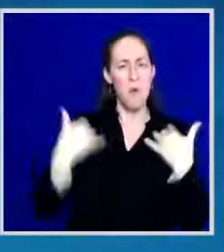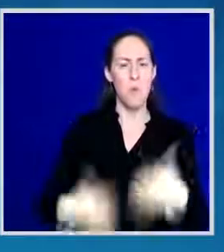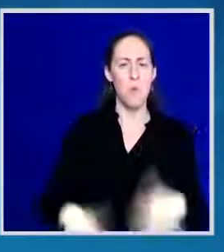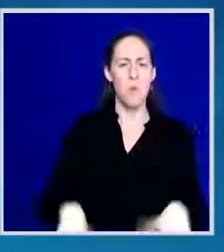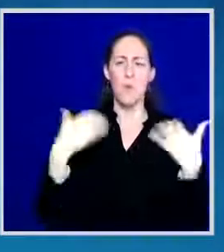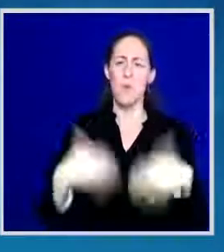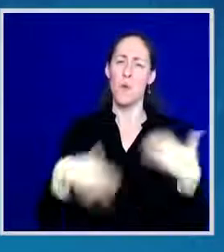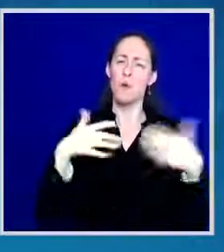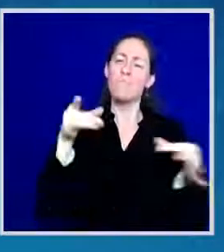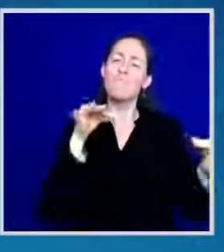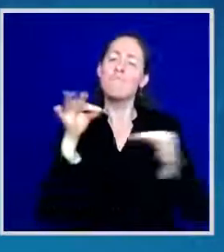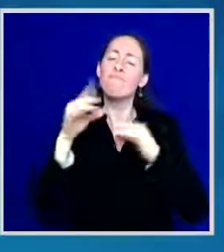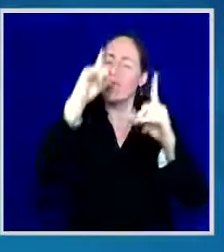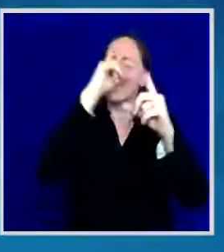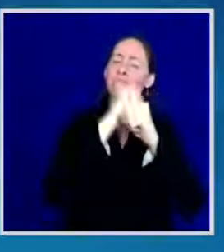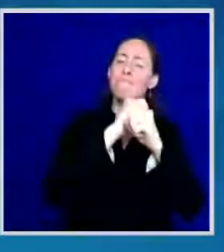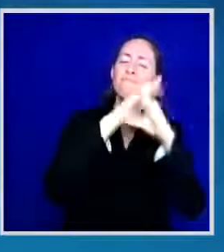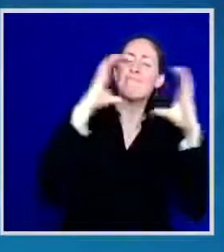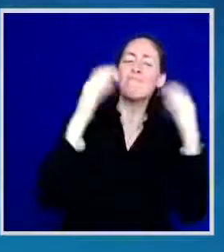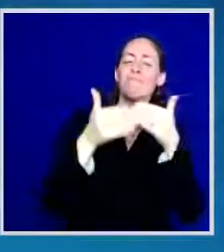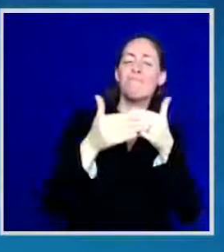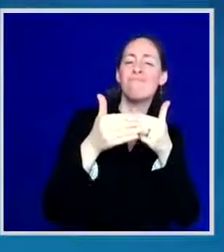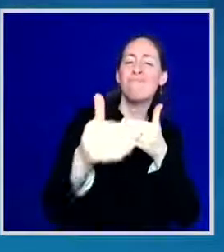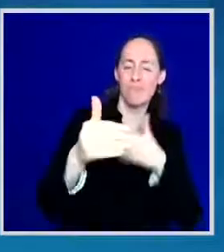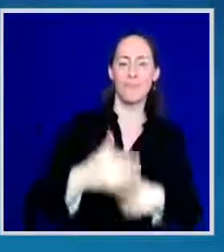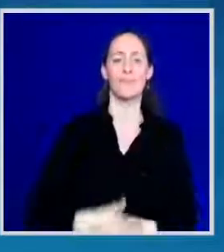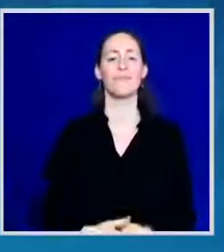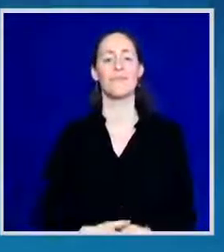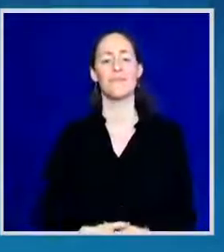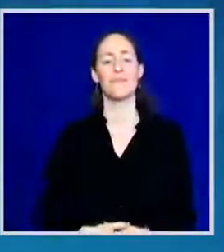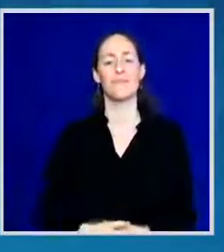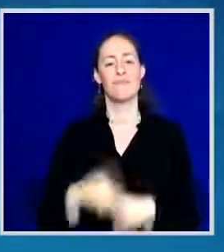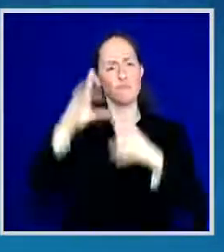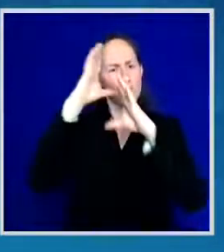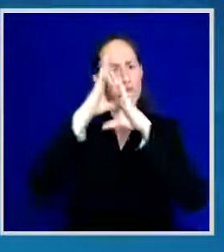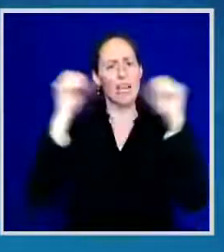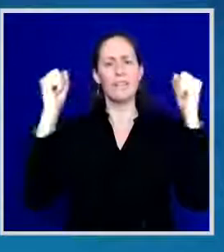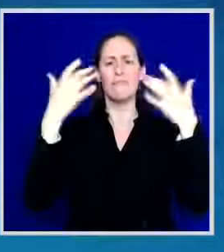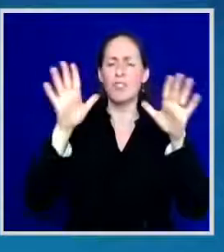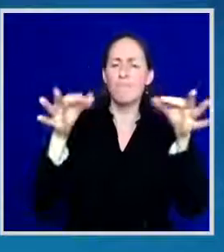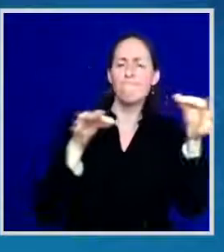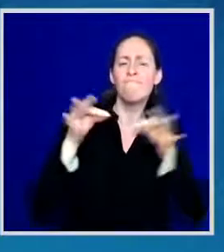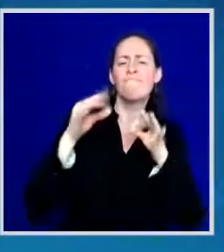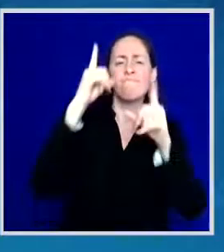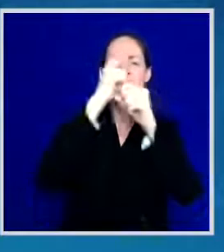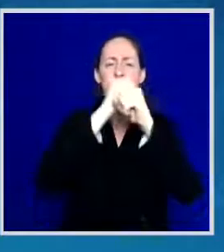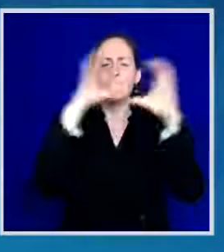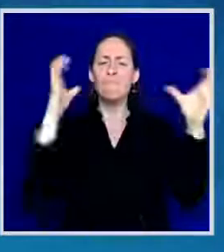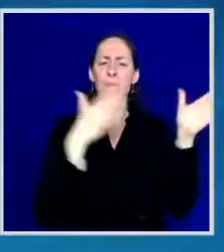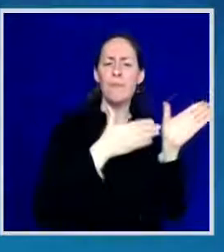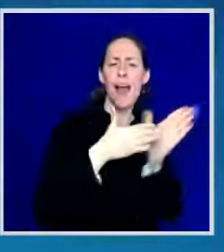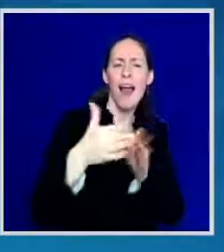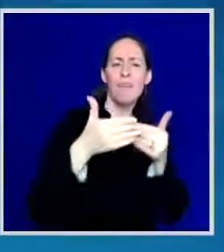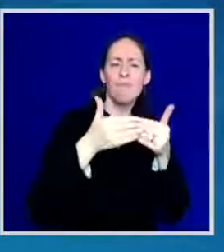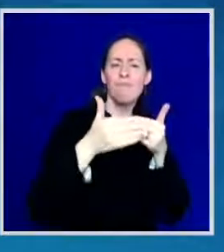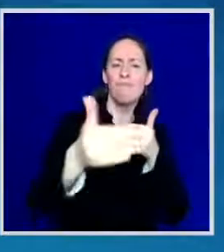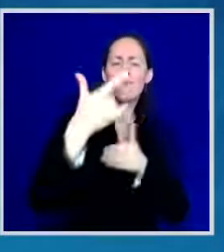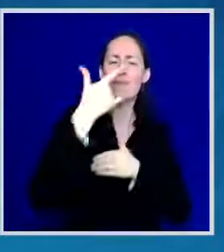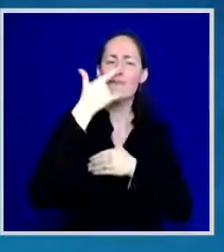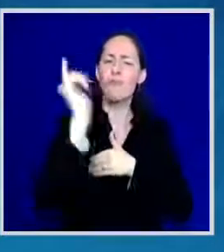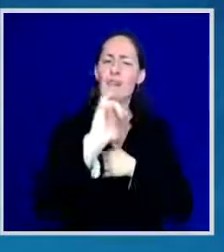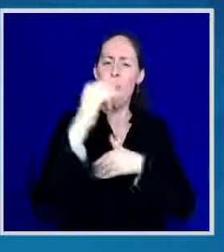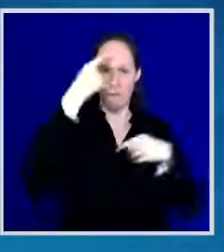the President spelled out a great plan for how we're going to move the country forward. But he also pointed out that we are already